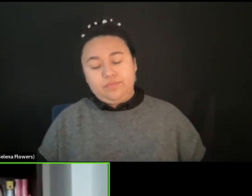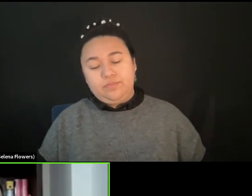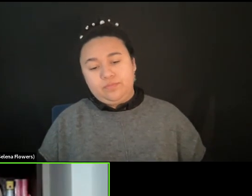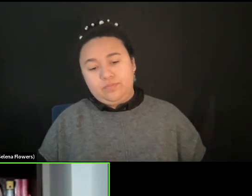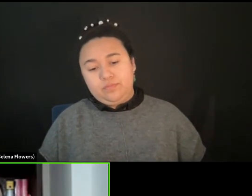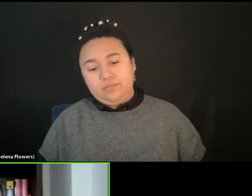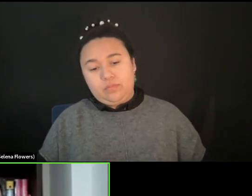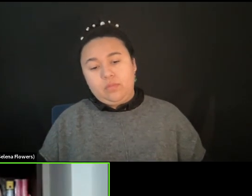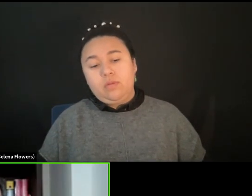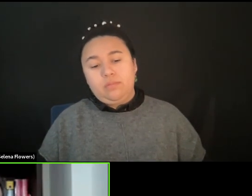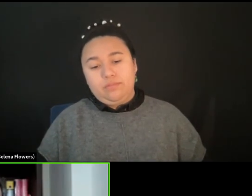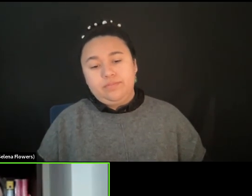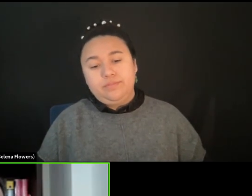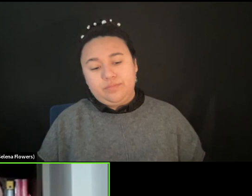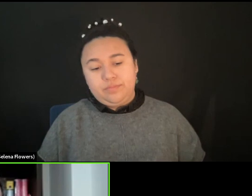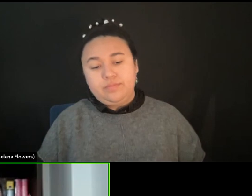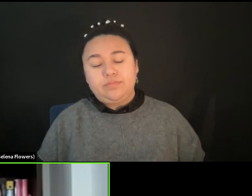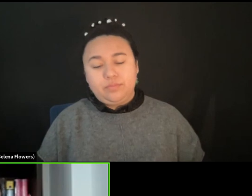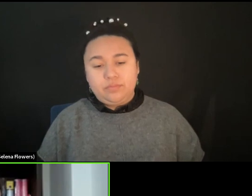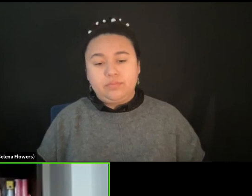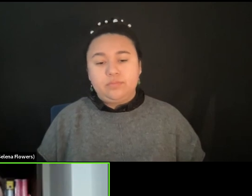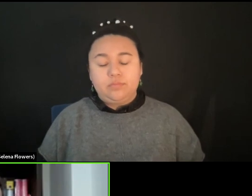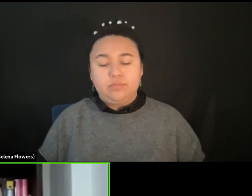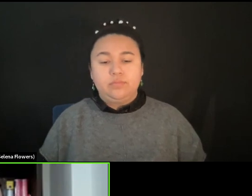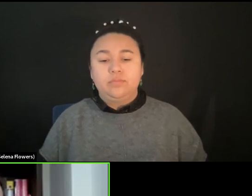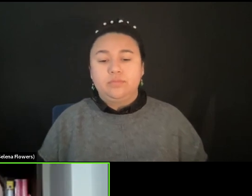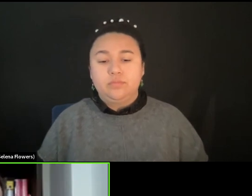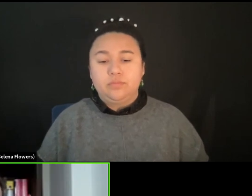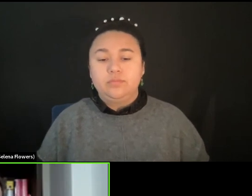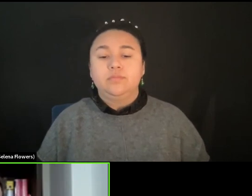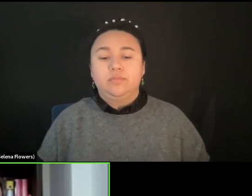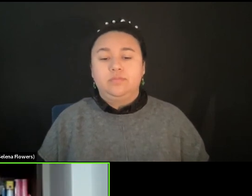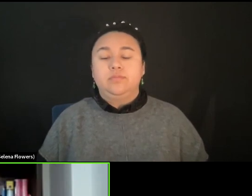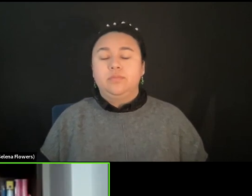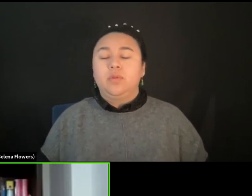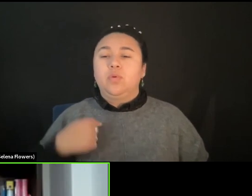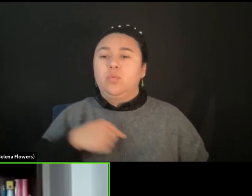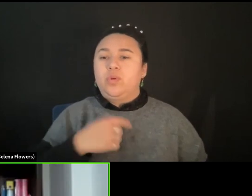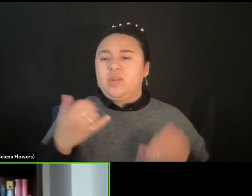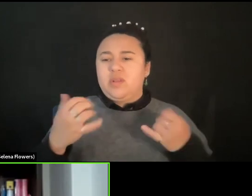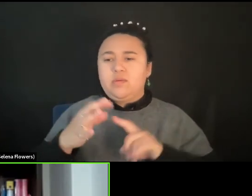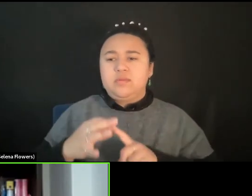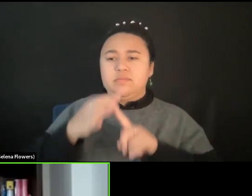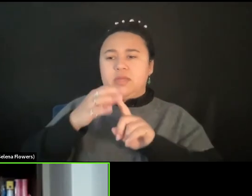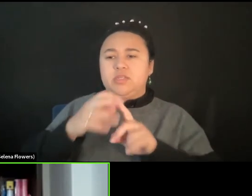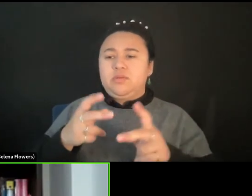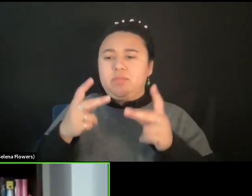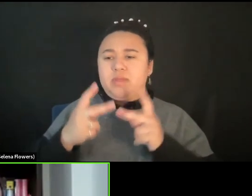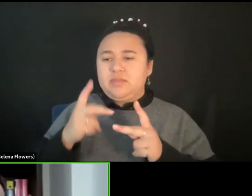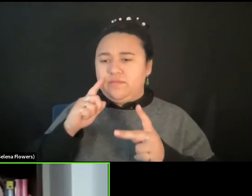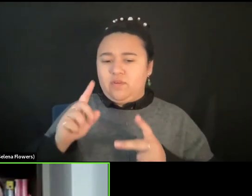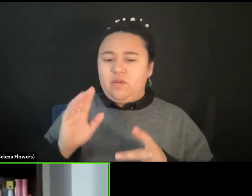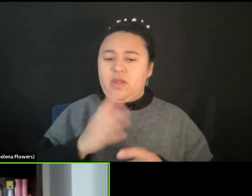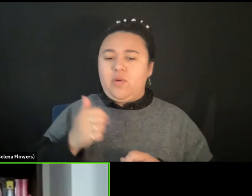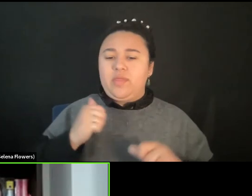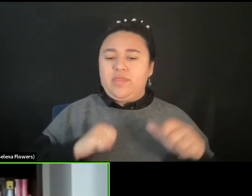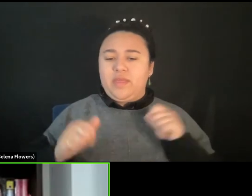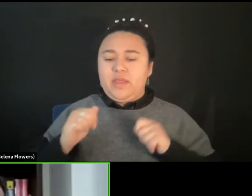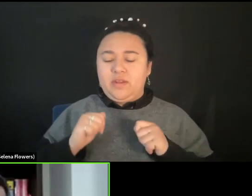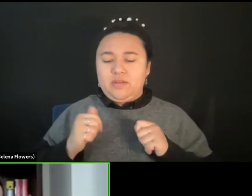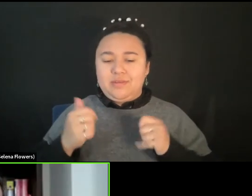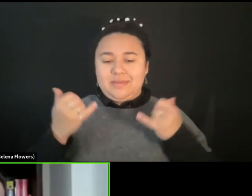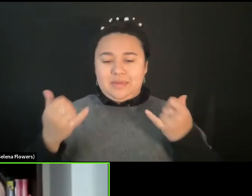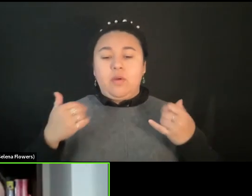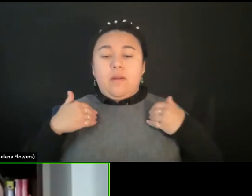that our bodies are going to be, because it's going to take a long time, I think. So it's not long, maybe,